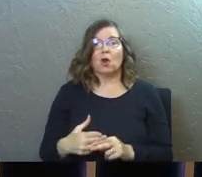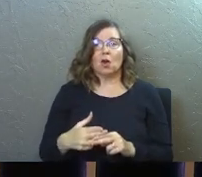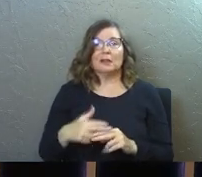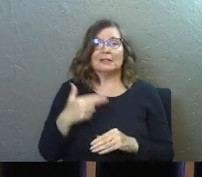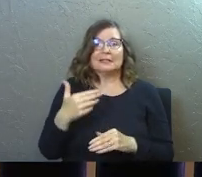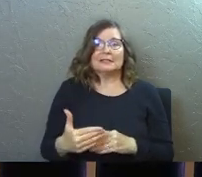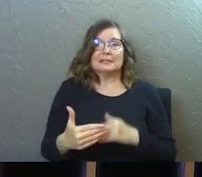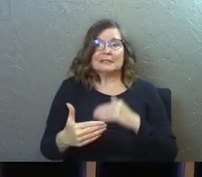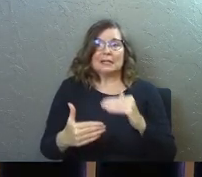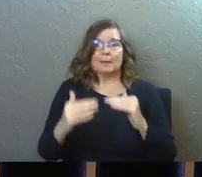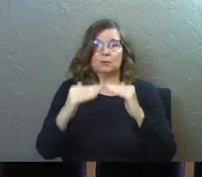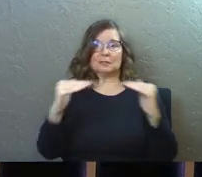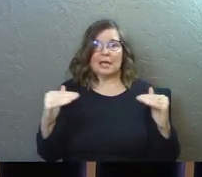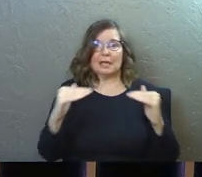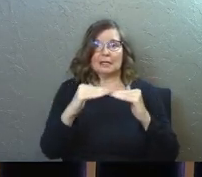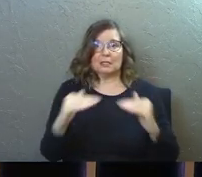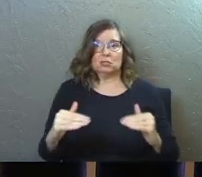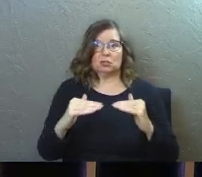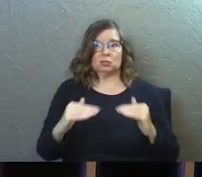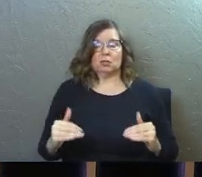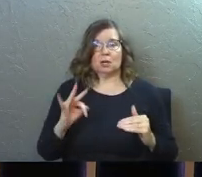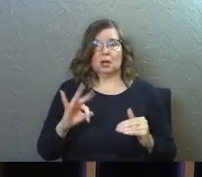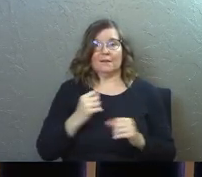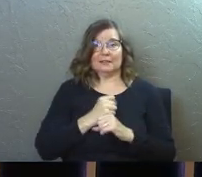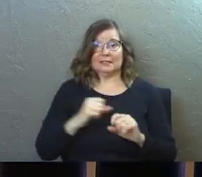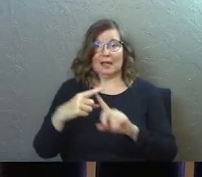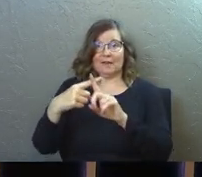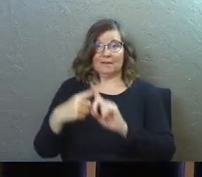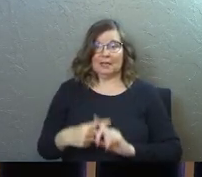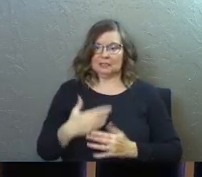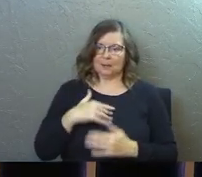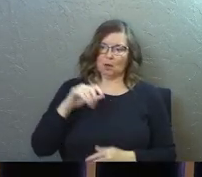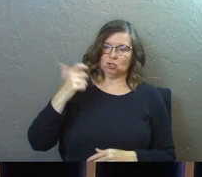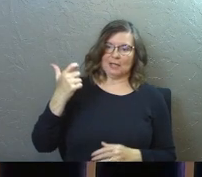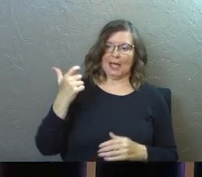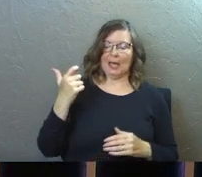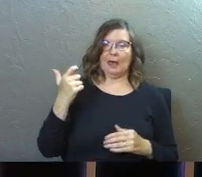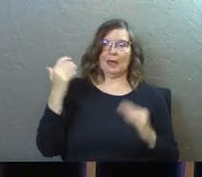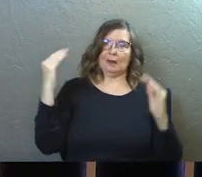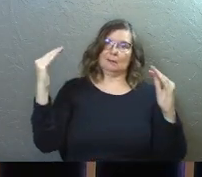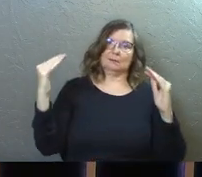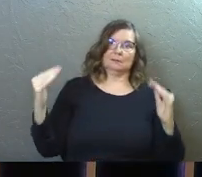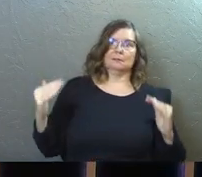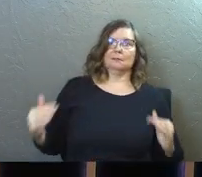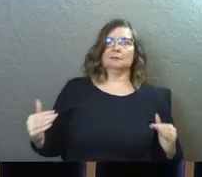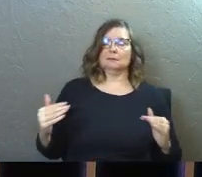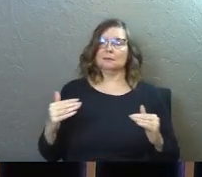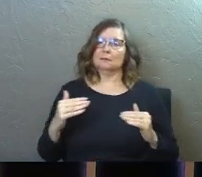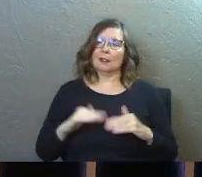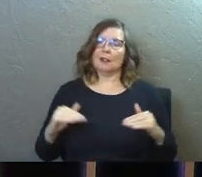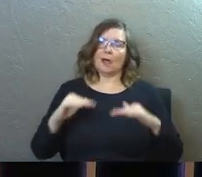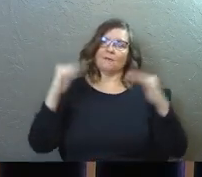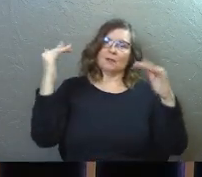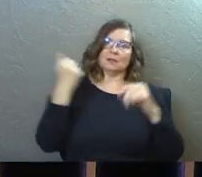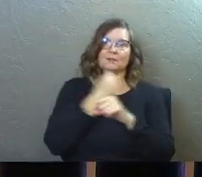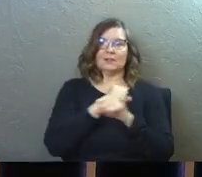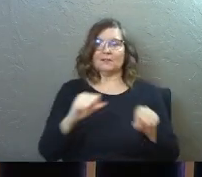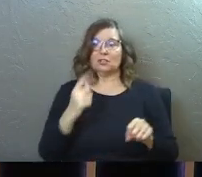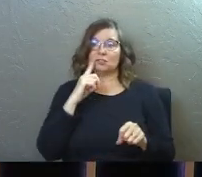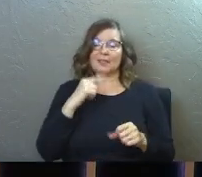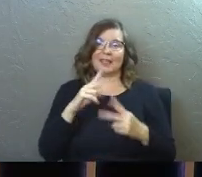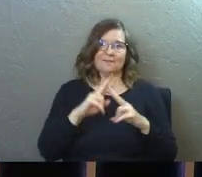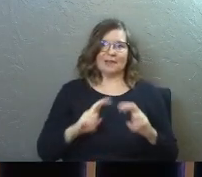called steps or stages of salvation. Some of them have 10 stages of salvation or 15. And they've